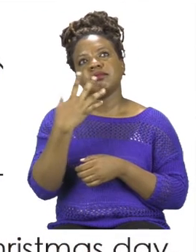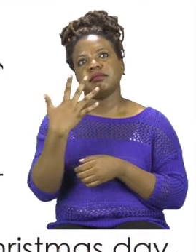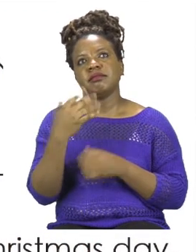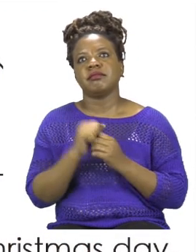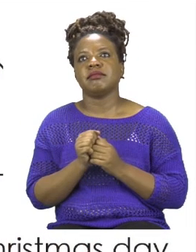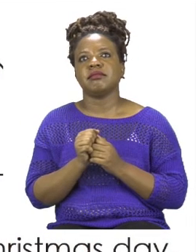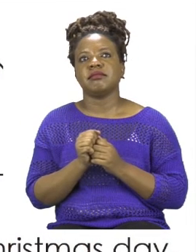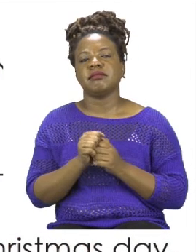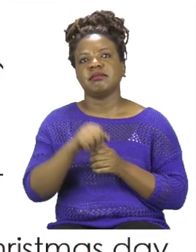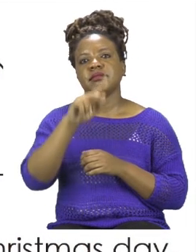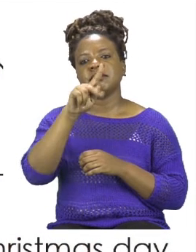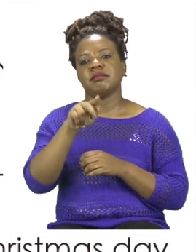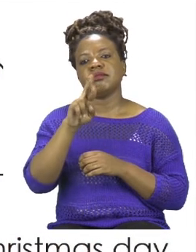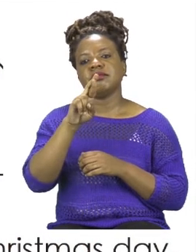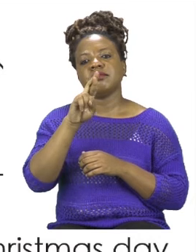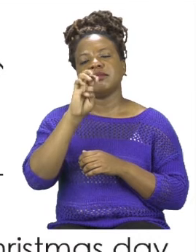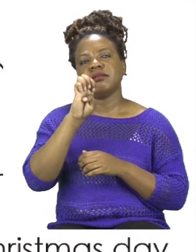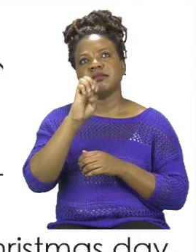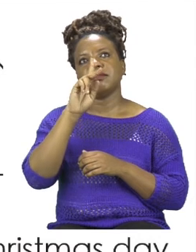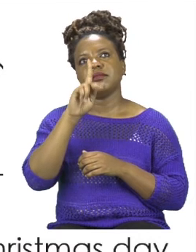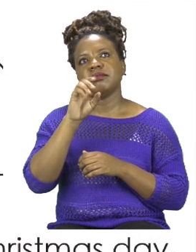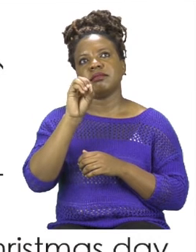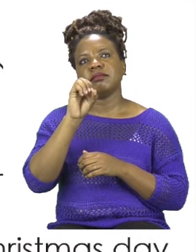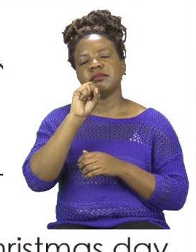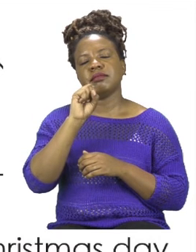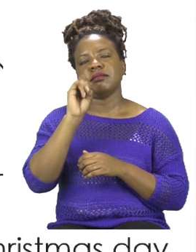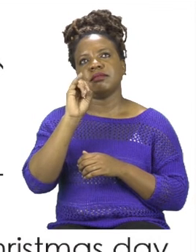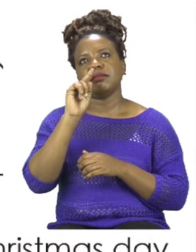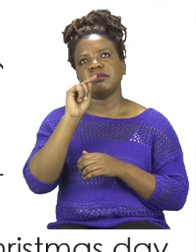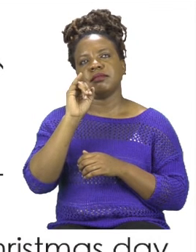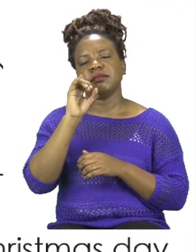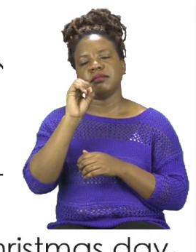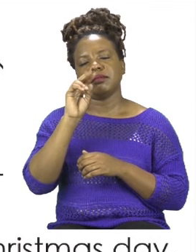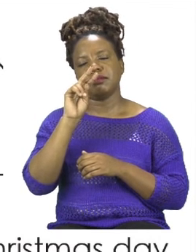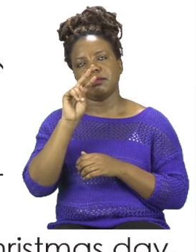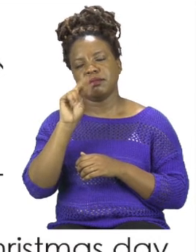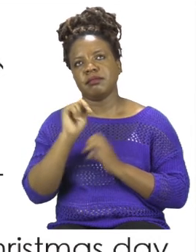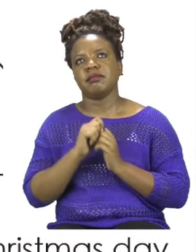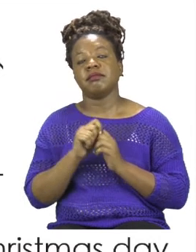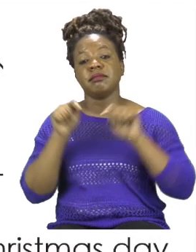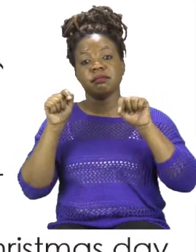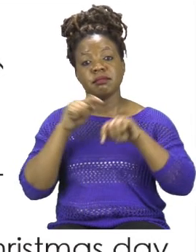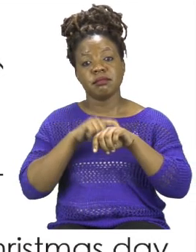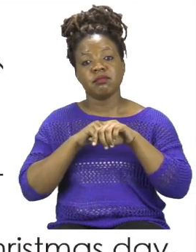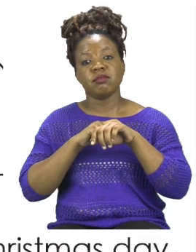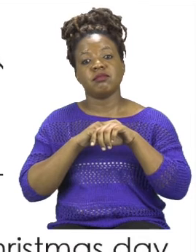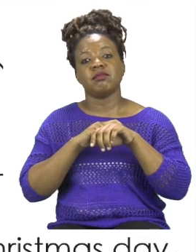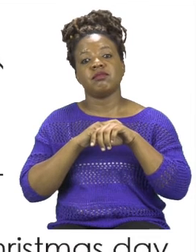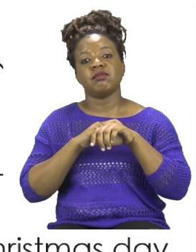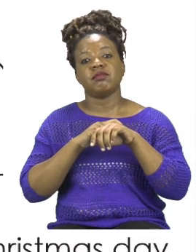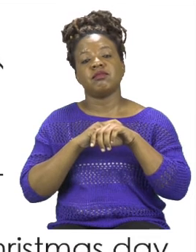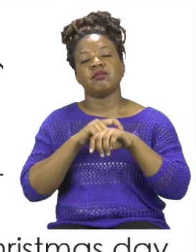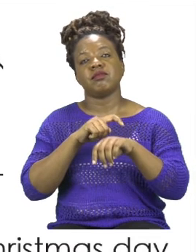going to do pre-positions but not just any pre-positions boys and girls we're going to be doing time in the